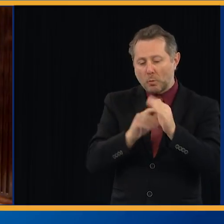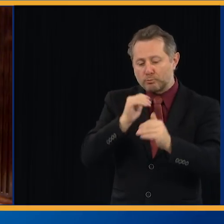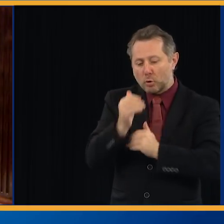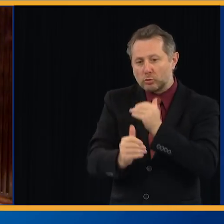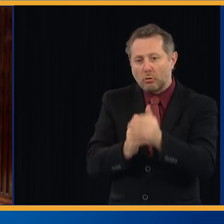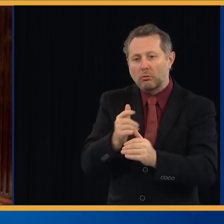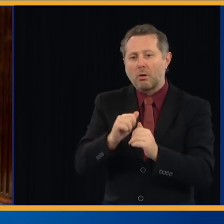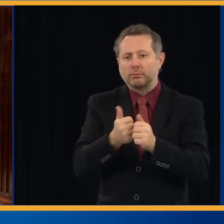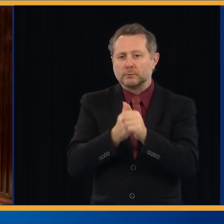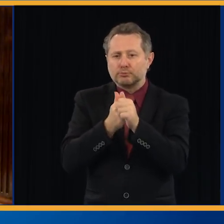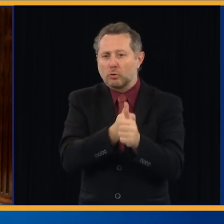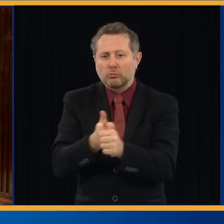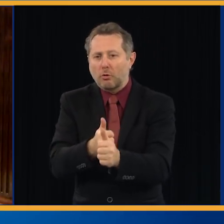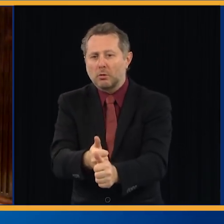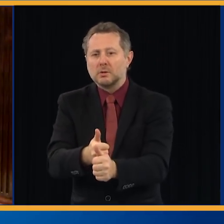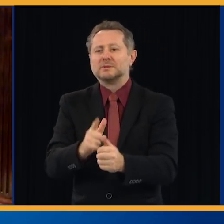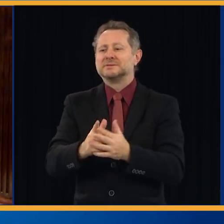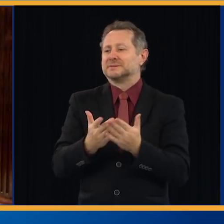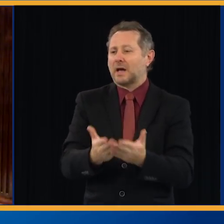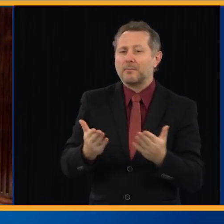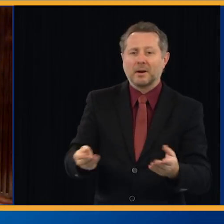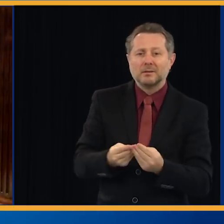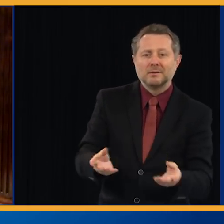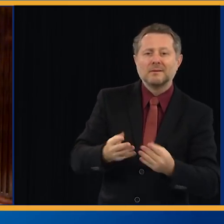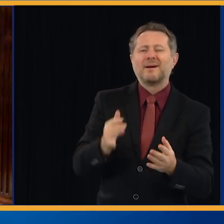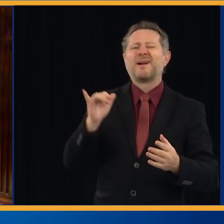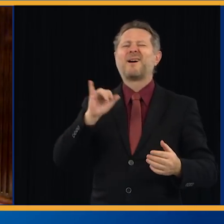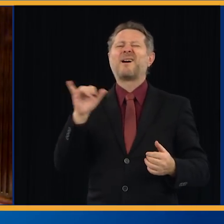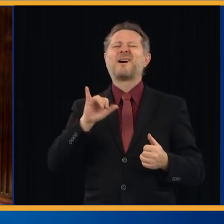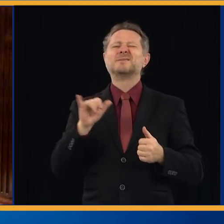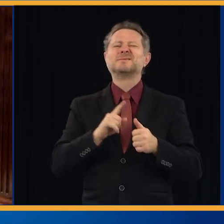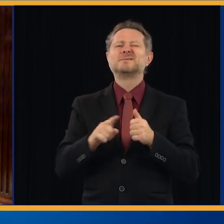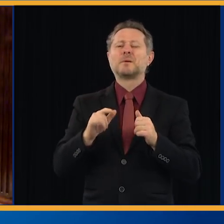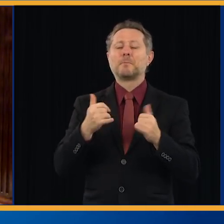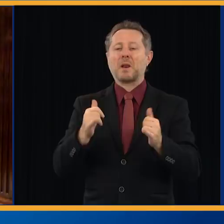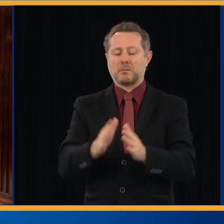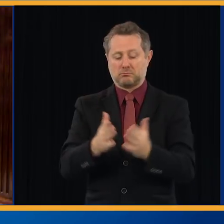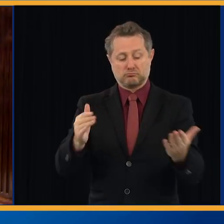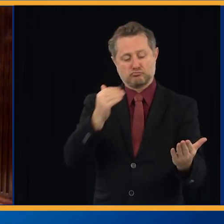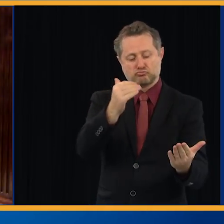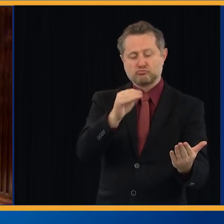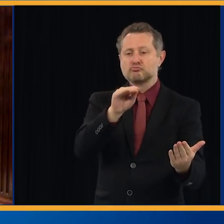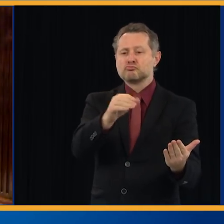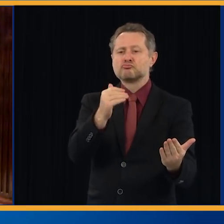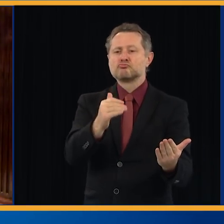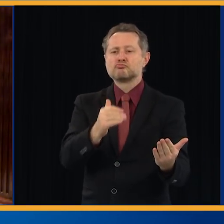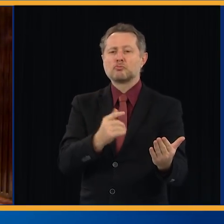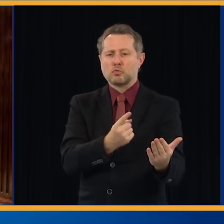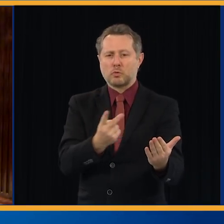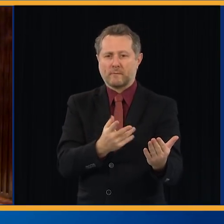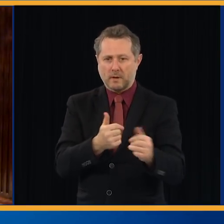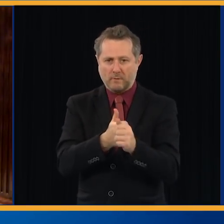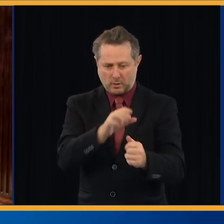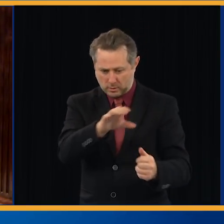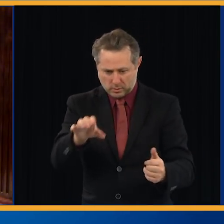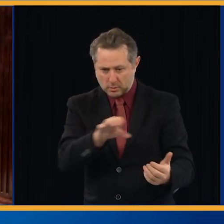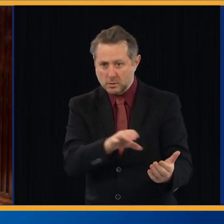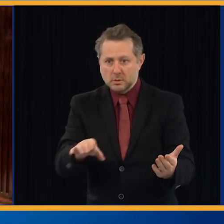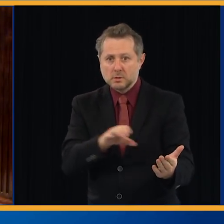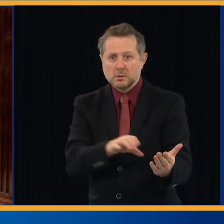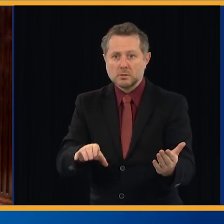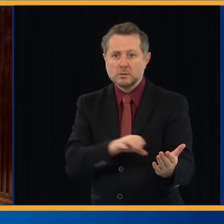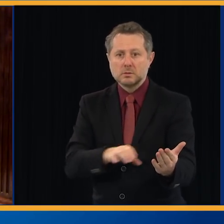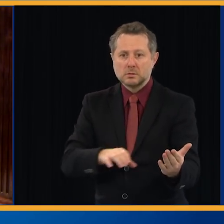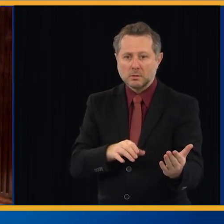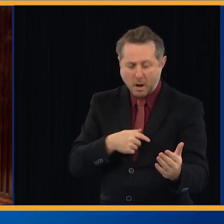That includes a comprehensive playbook that will detail the steps needed to do contact tracing effectively. And I want to